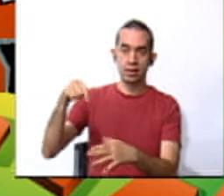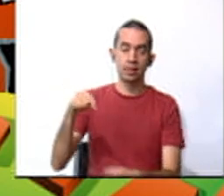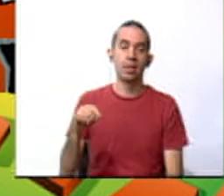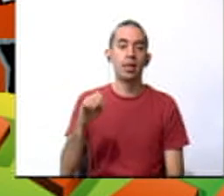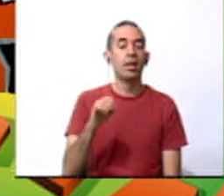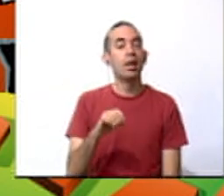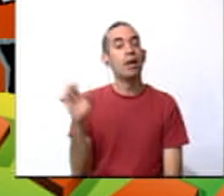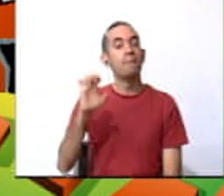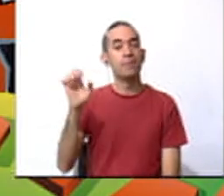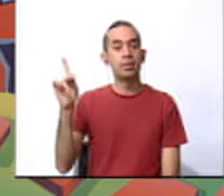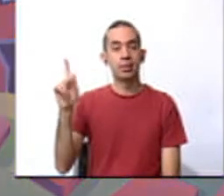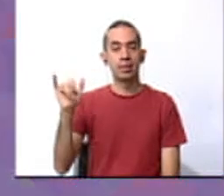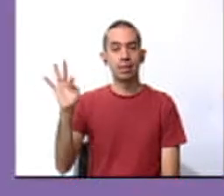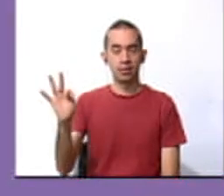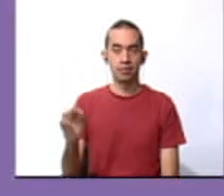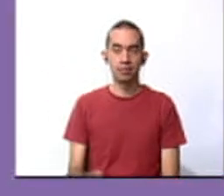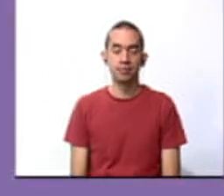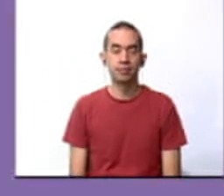kit.